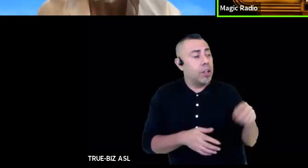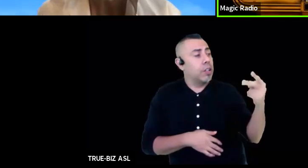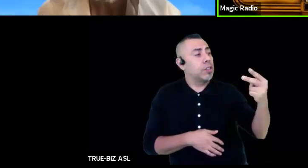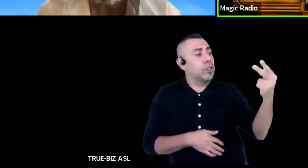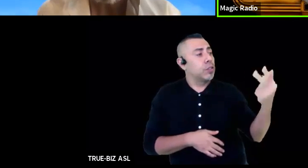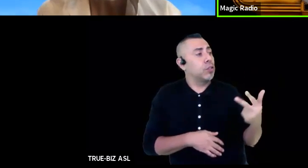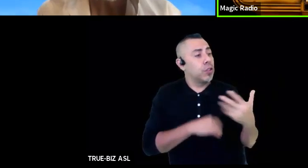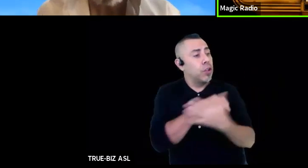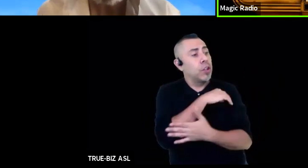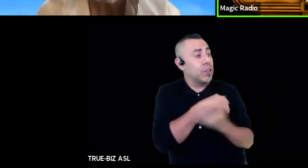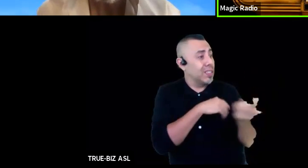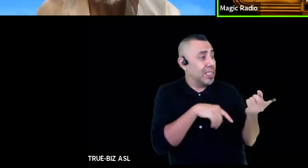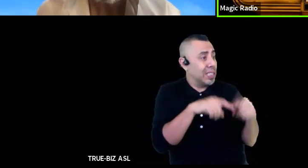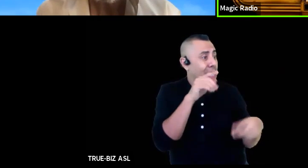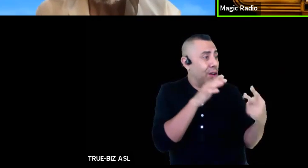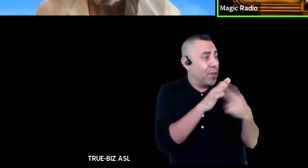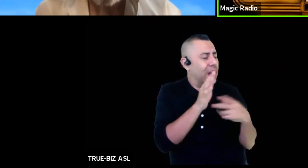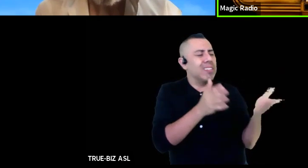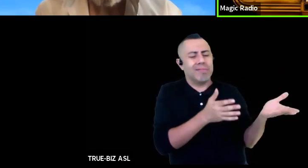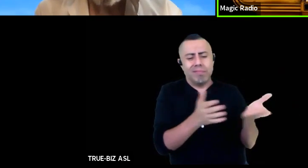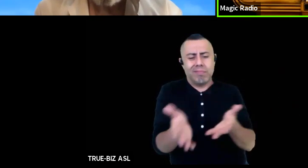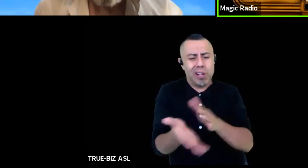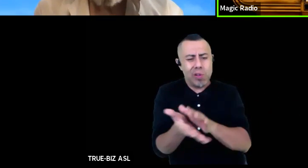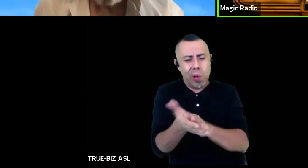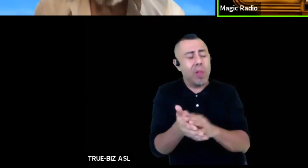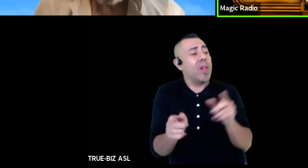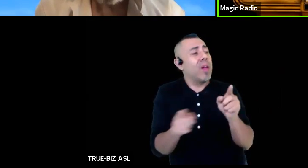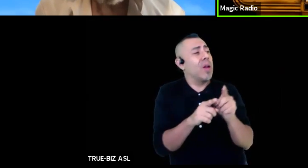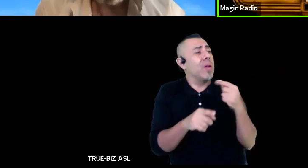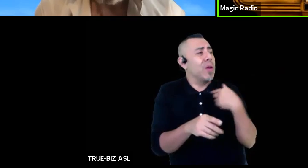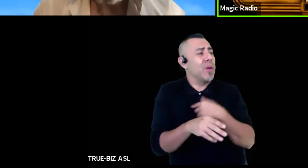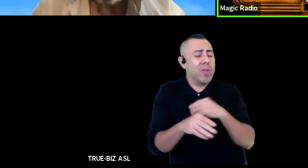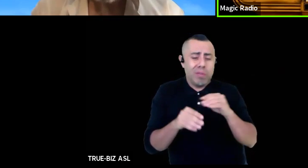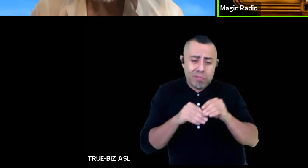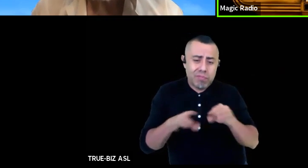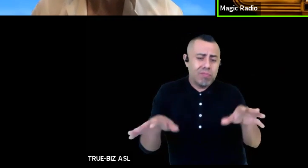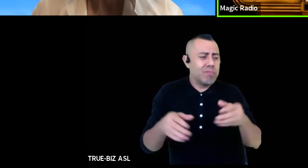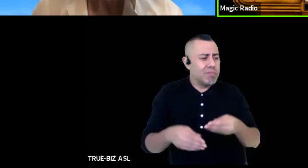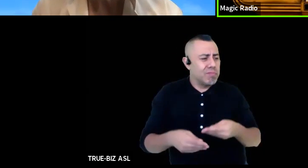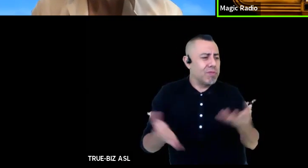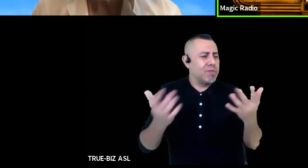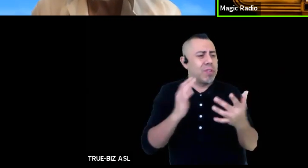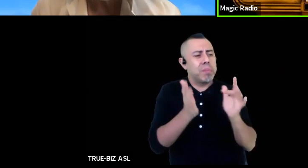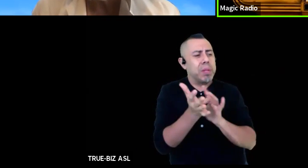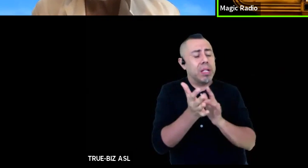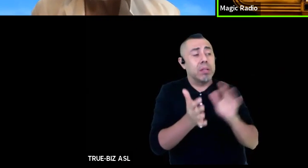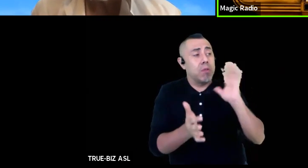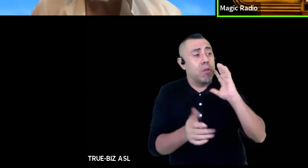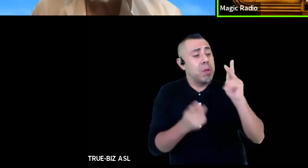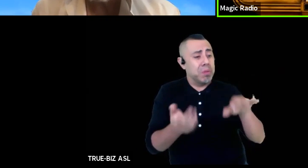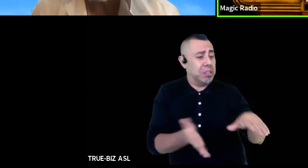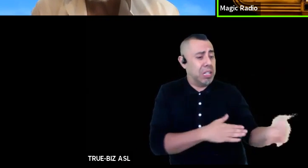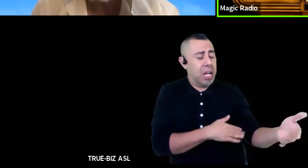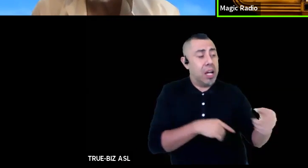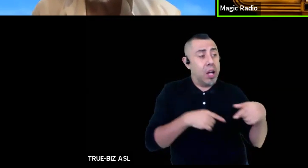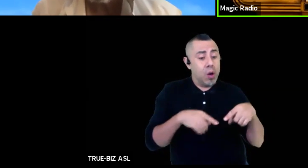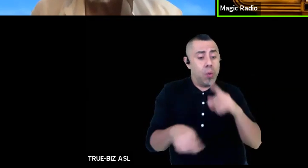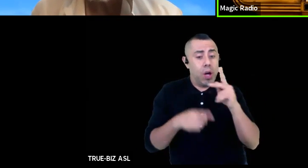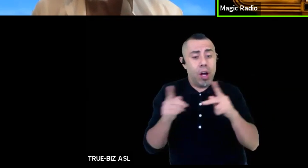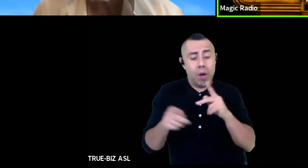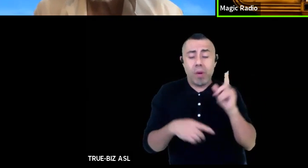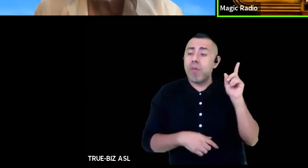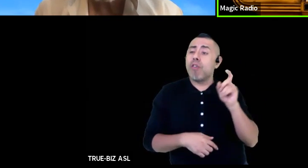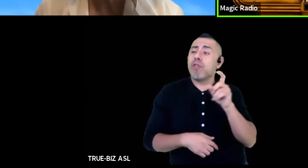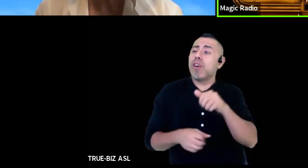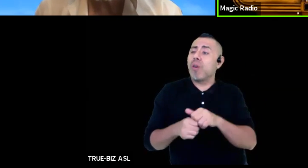into schools we're getting medicine to people who used to die in the streets while people walked by wearing their excess winter coats and